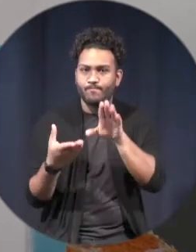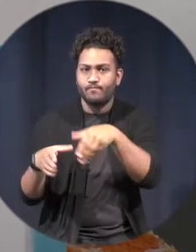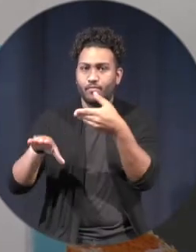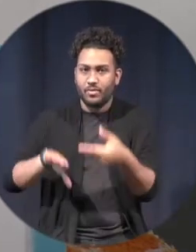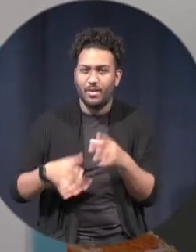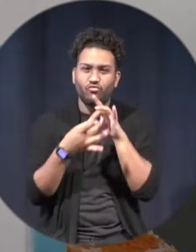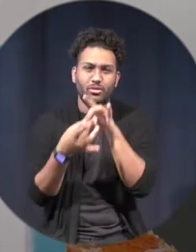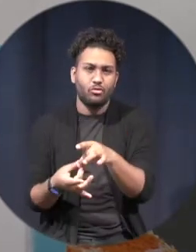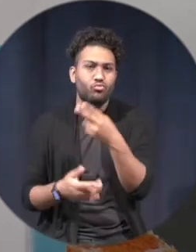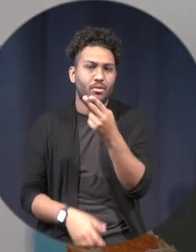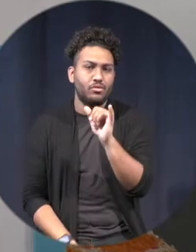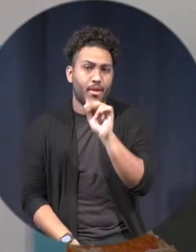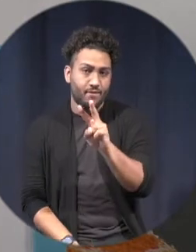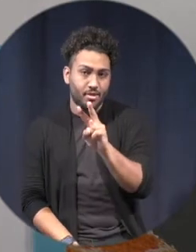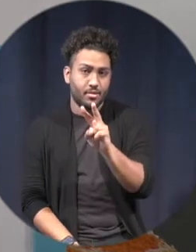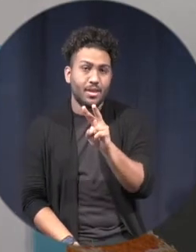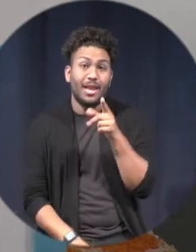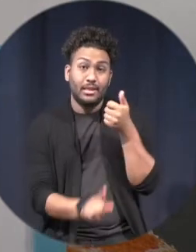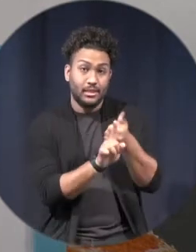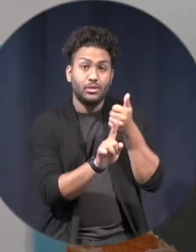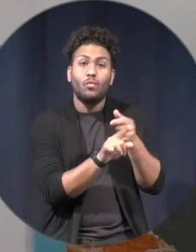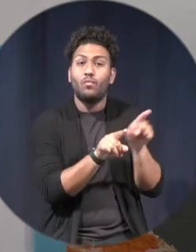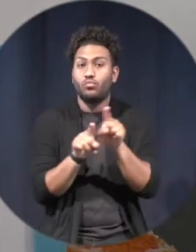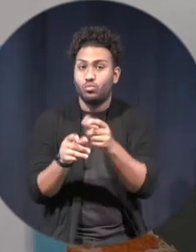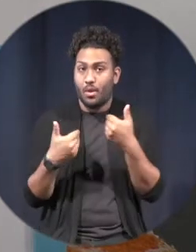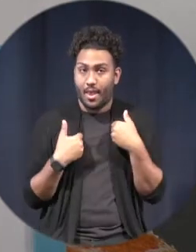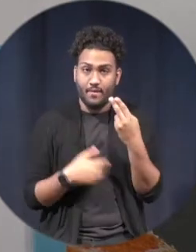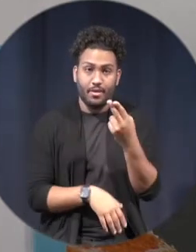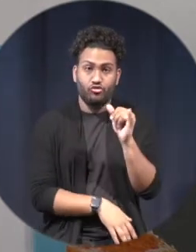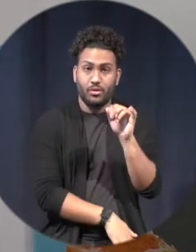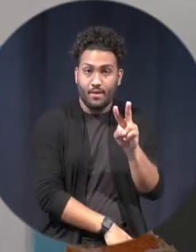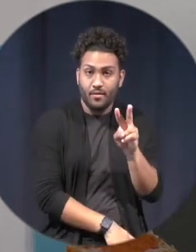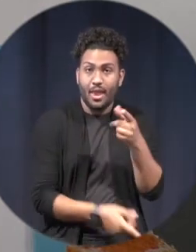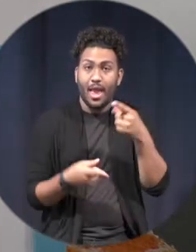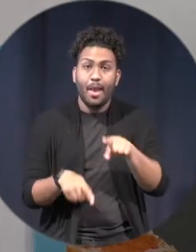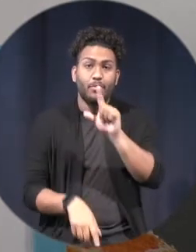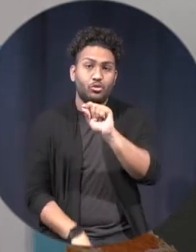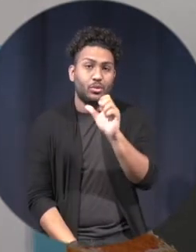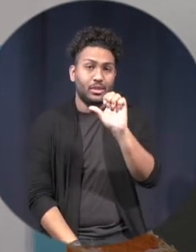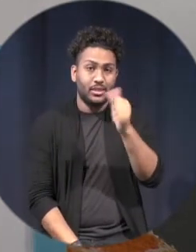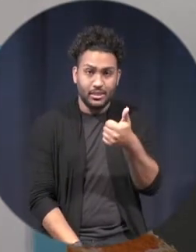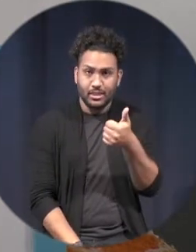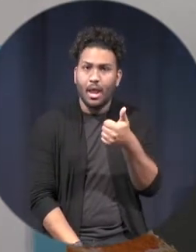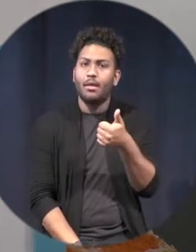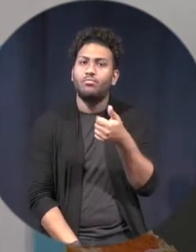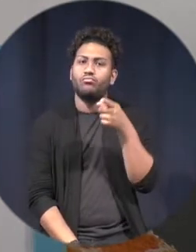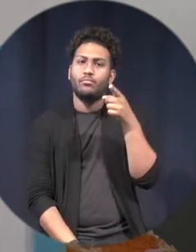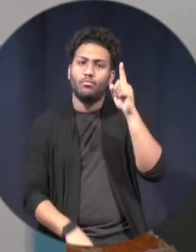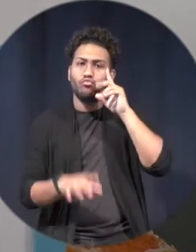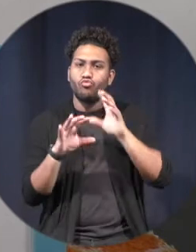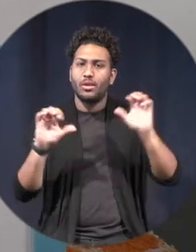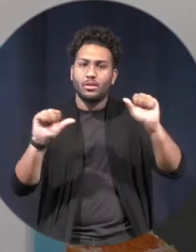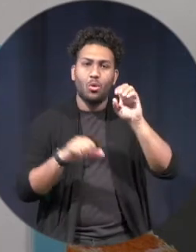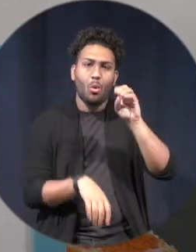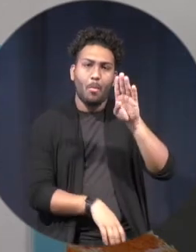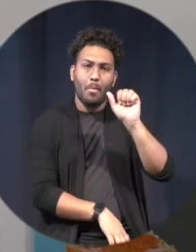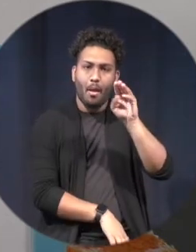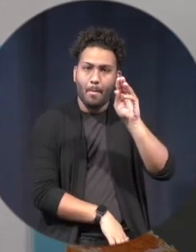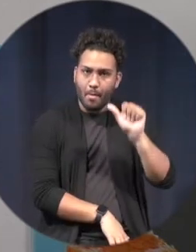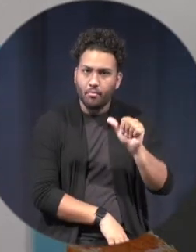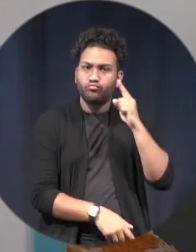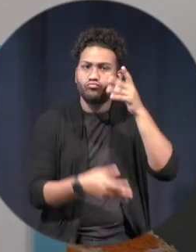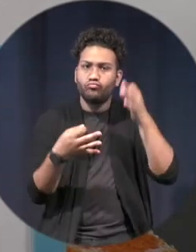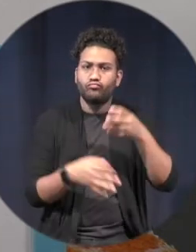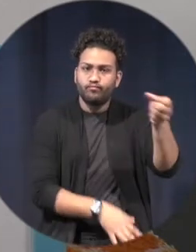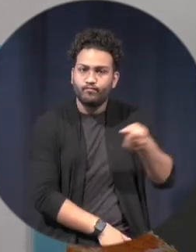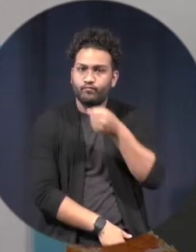In 2010, Wilson was appointed to President Obama's Advisory Council on HIV and AIDS. His work